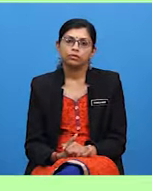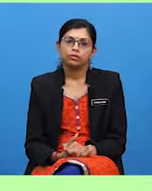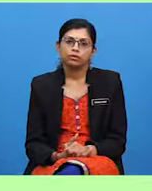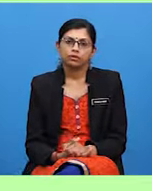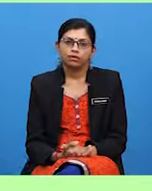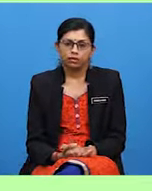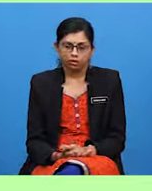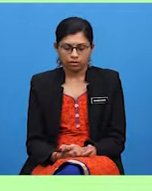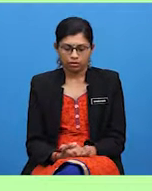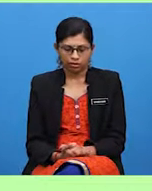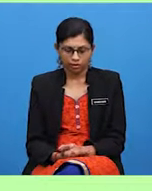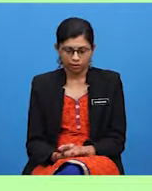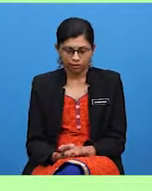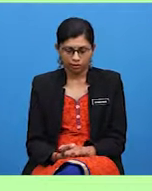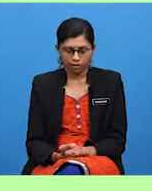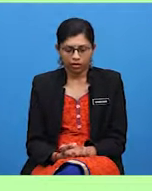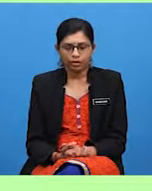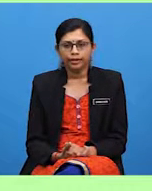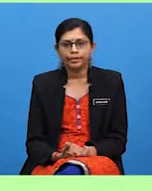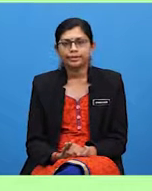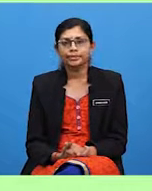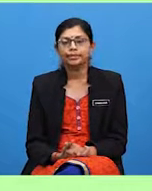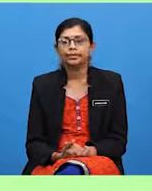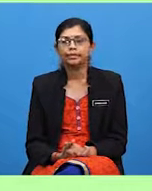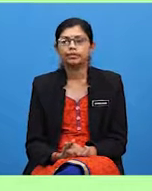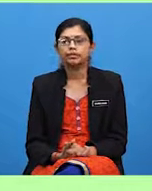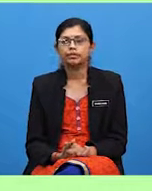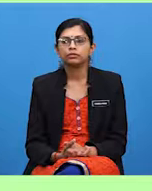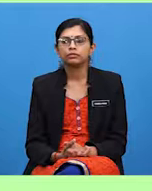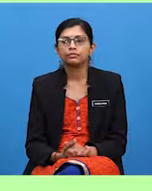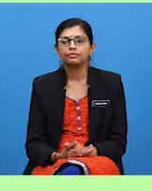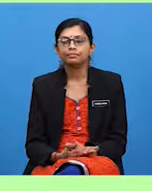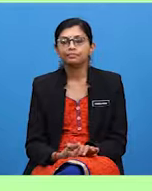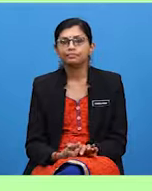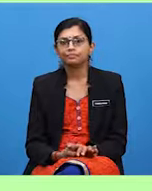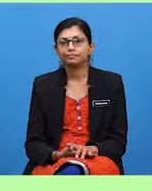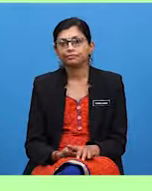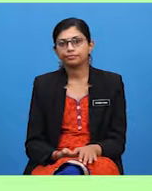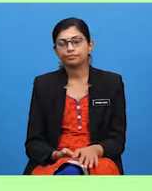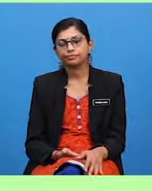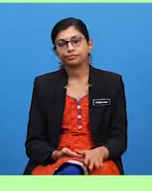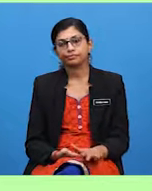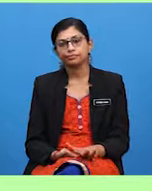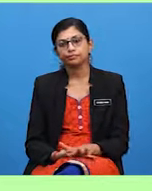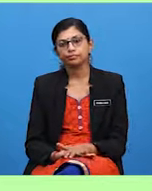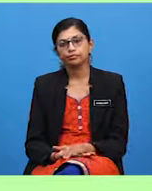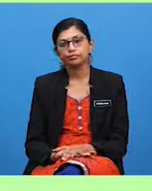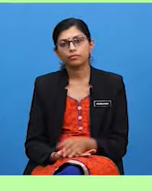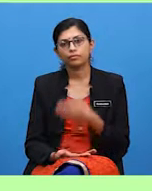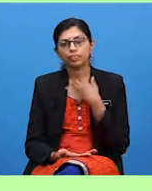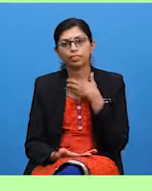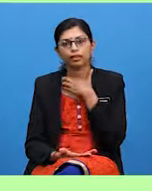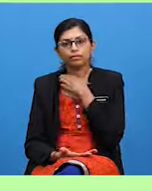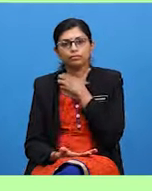an endangered species, are they? No, but I know a lot about them. My